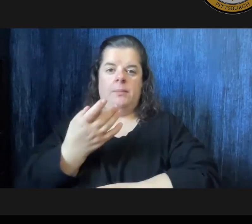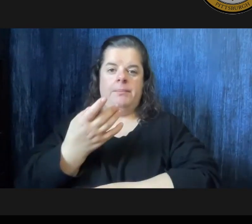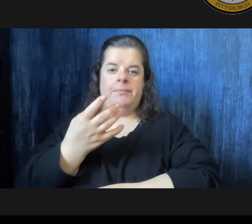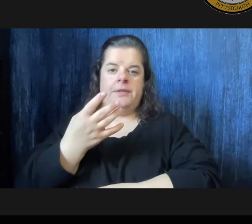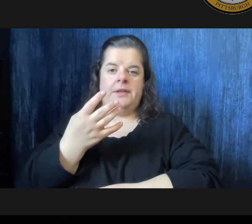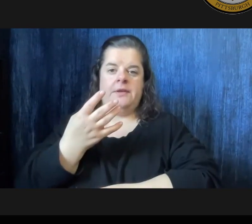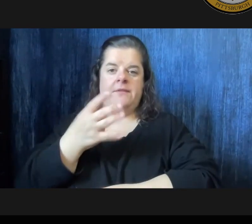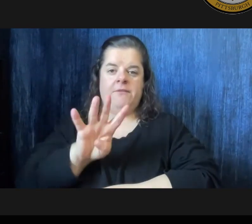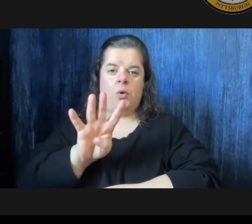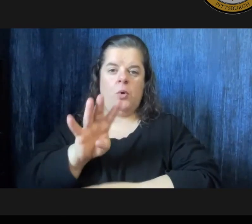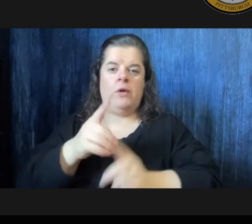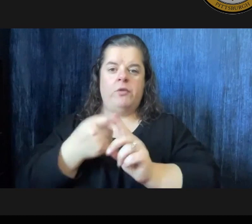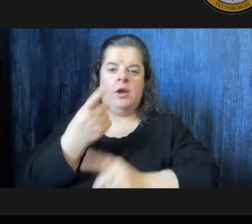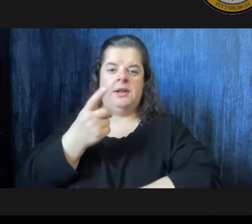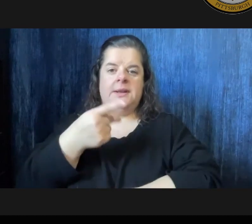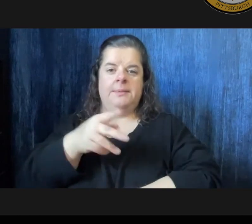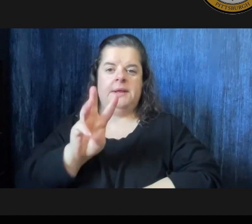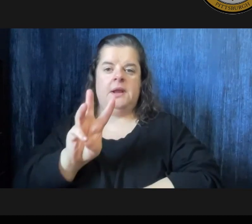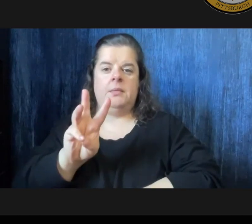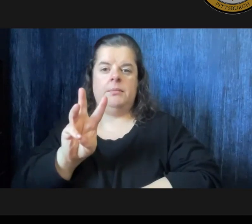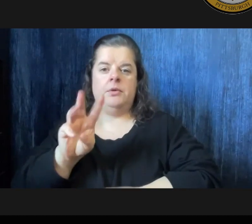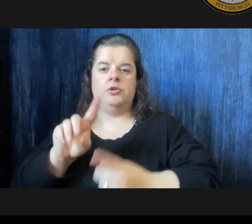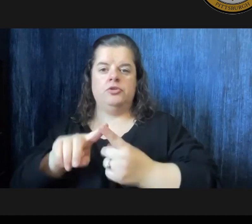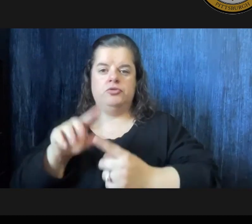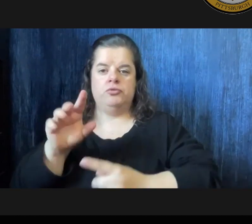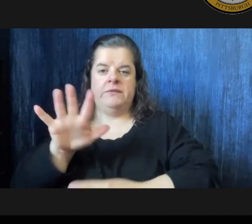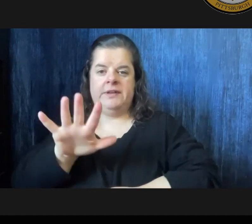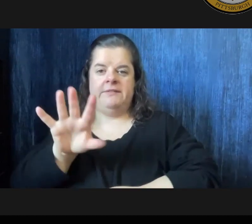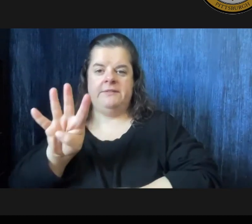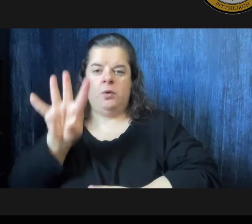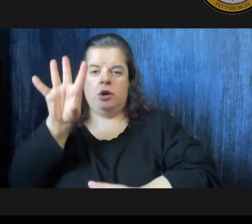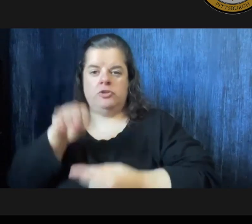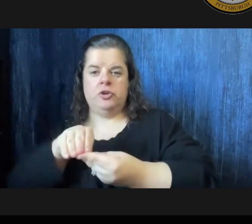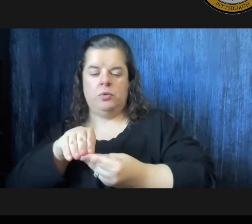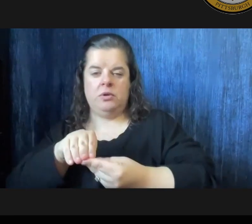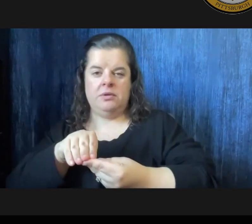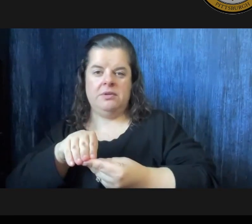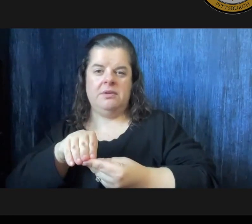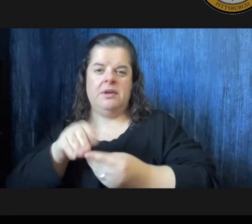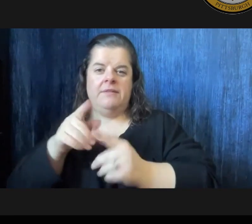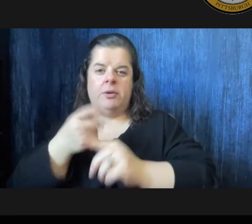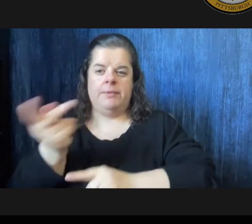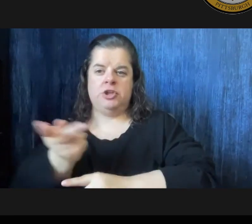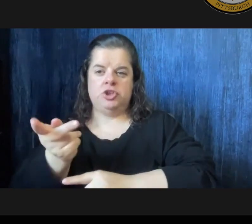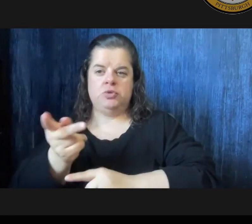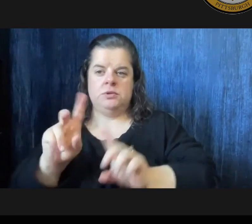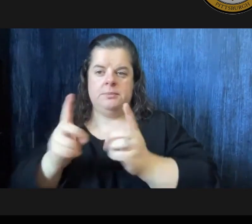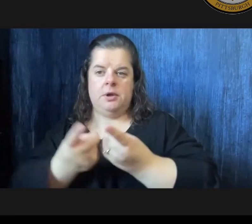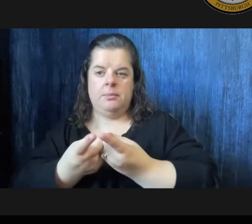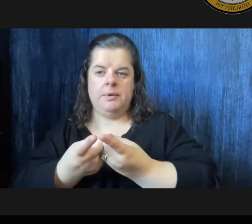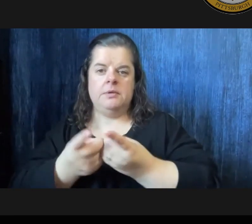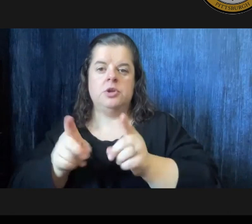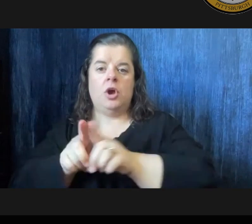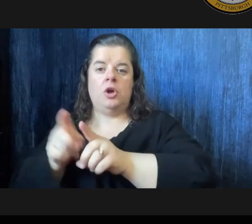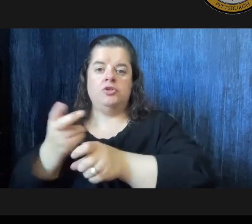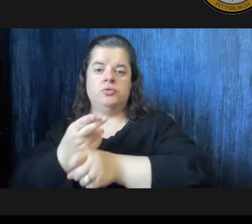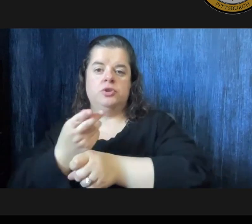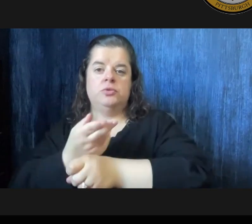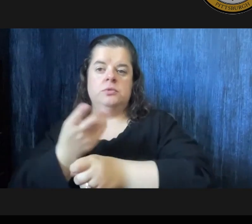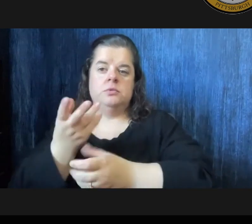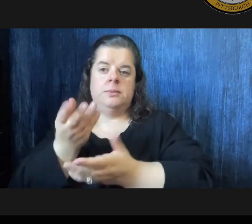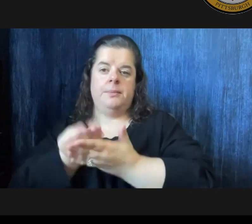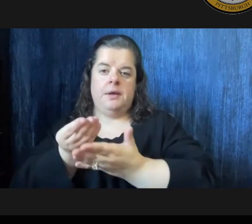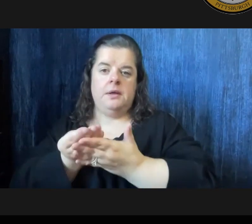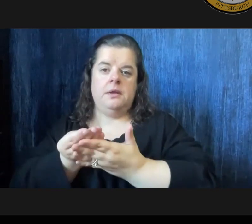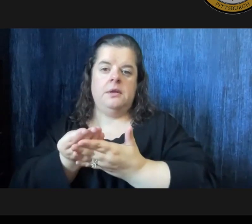for dpw and parks and rec to 54 total across those two departments and they'll also use the trust